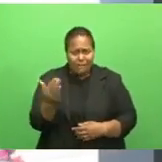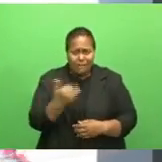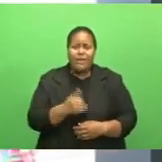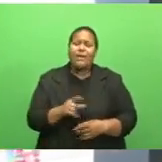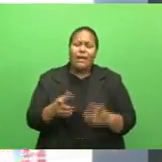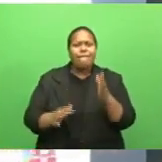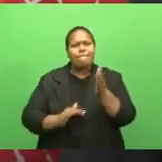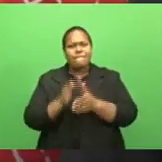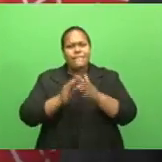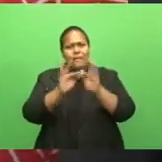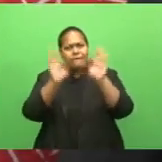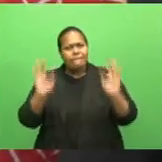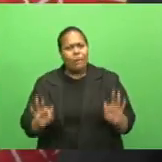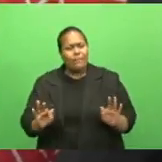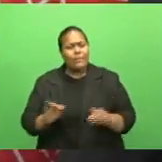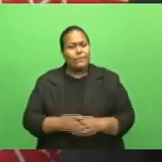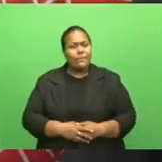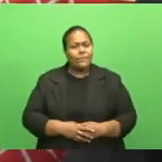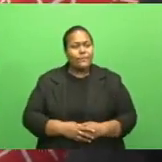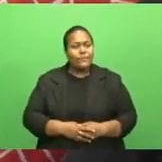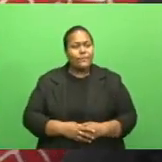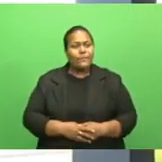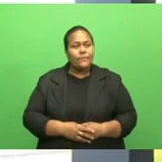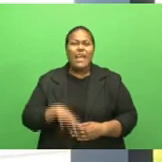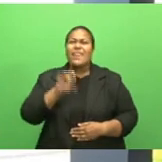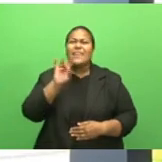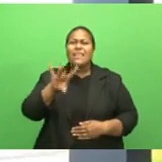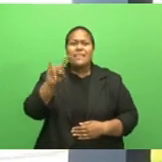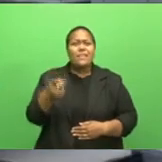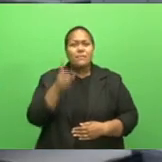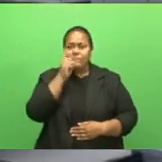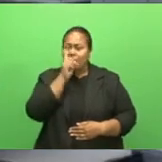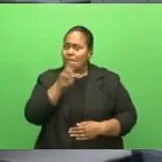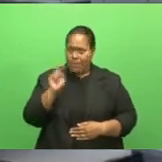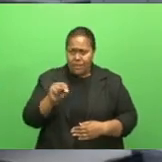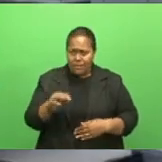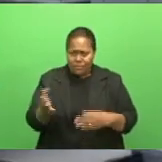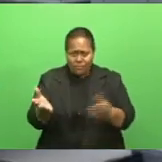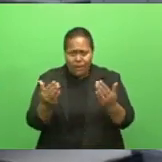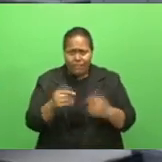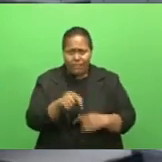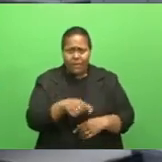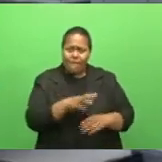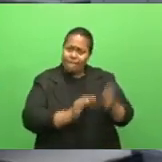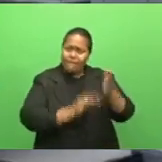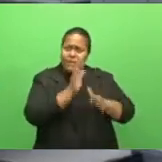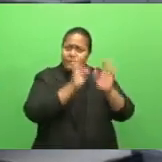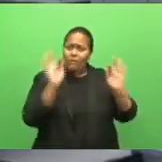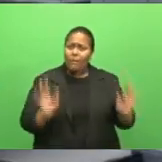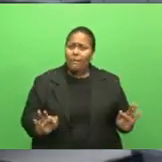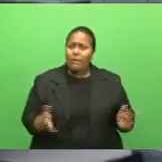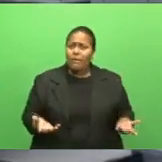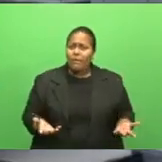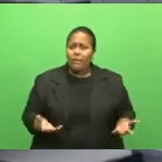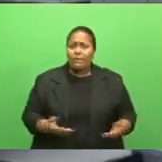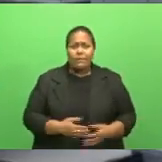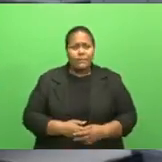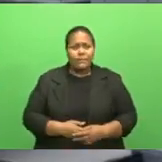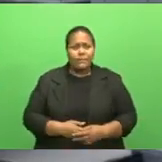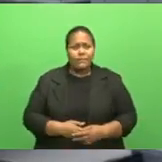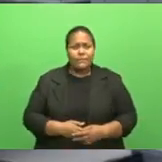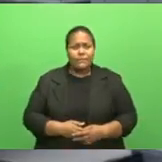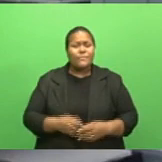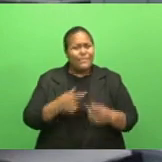to fill out the forms. There's about over 10,000 people that need to come in. Not why we're trying to exercise. like to look at, you know,